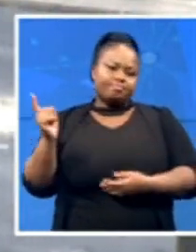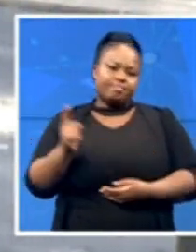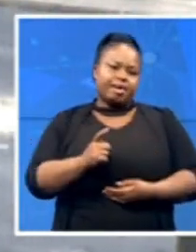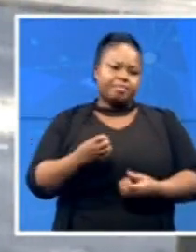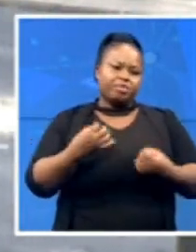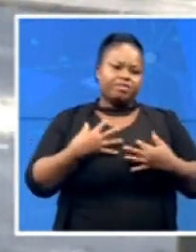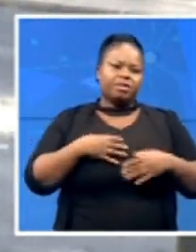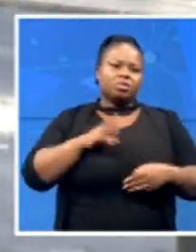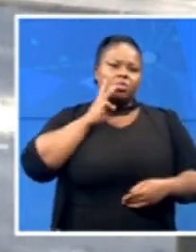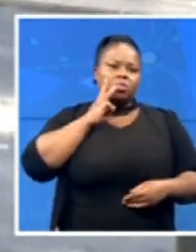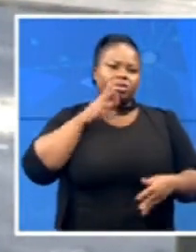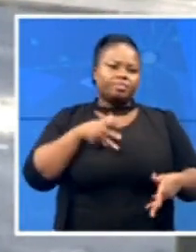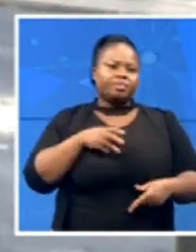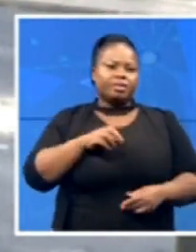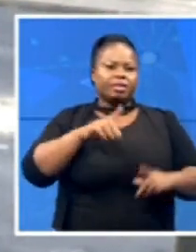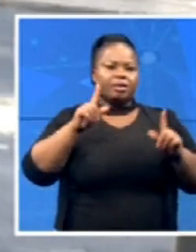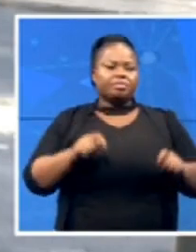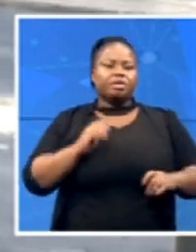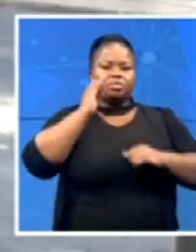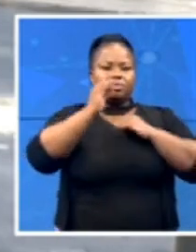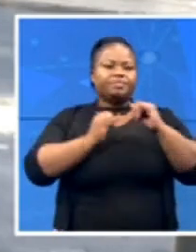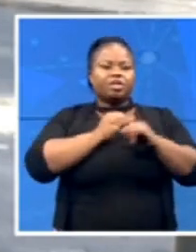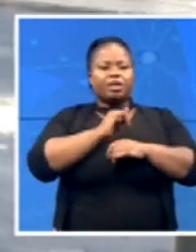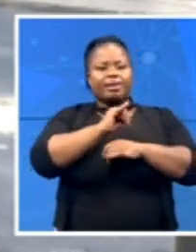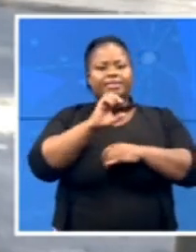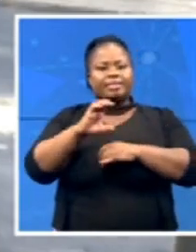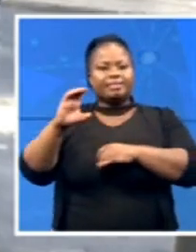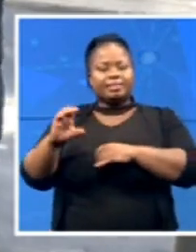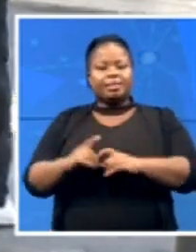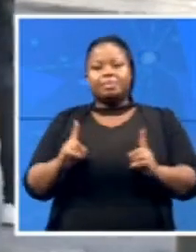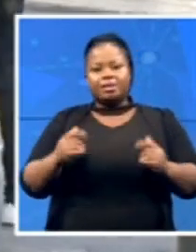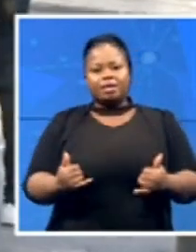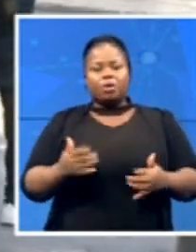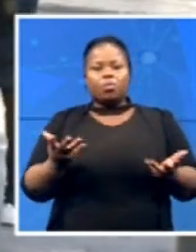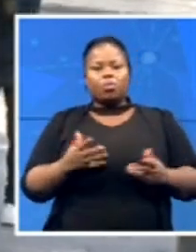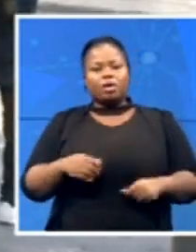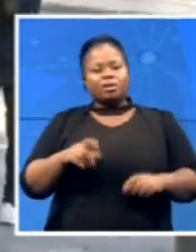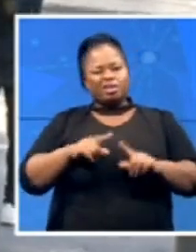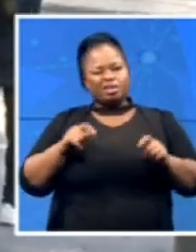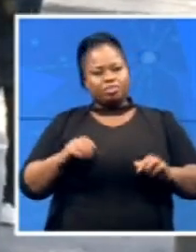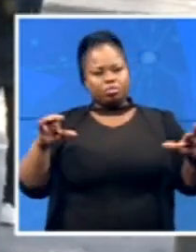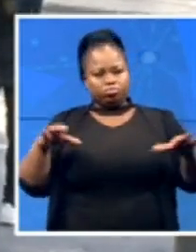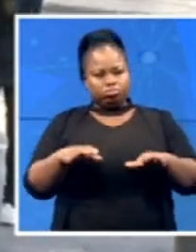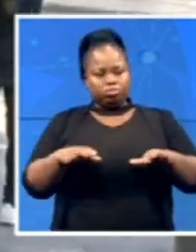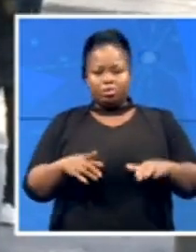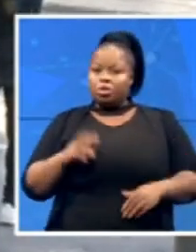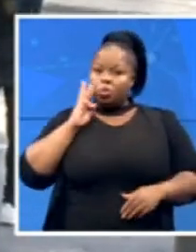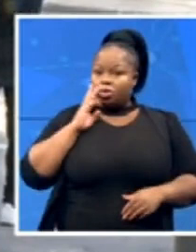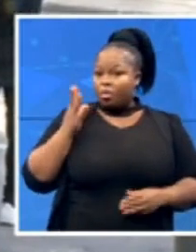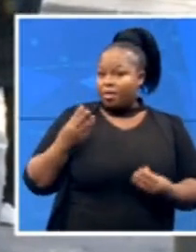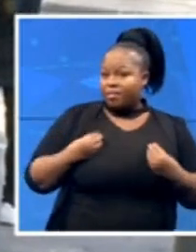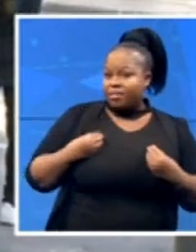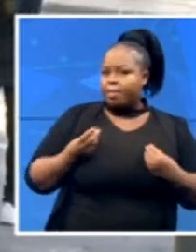International Convention Centre. It's at the foreshore in Cape Town. So if you do have water, if you have a bit of money and you can spend it,